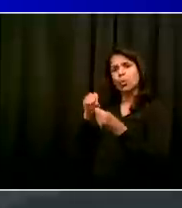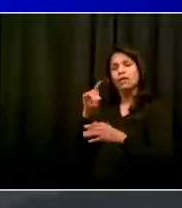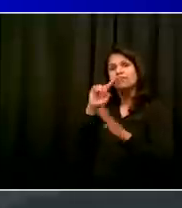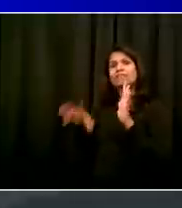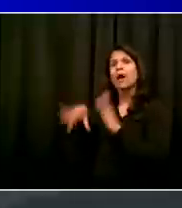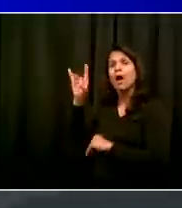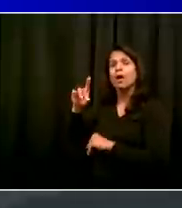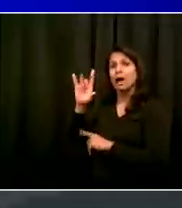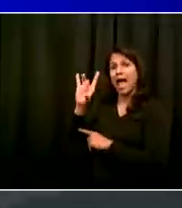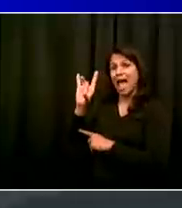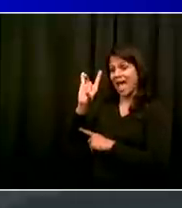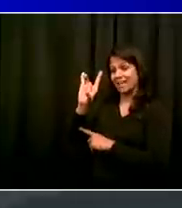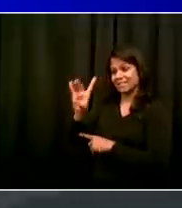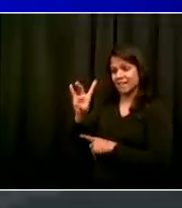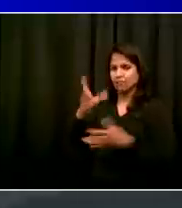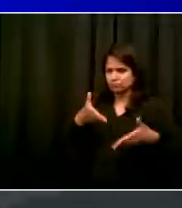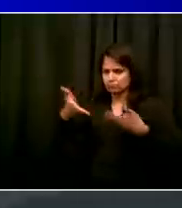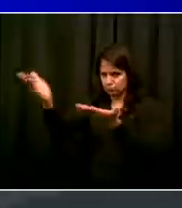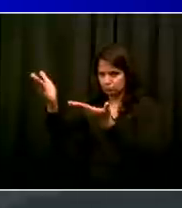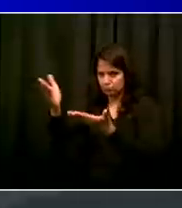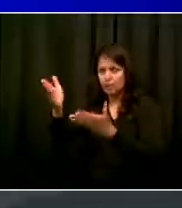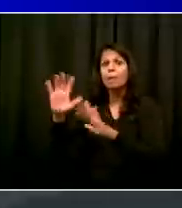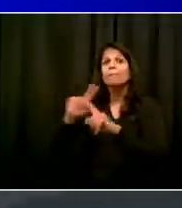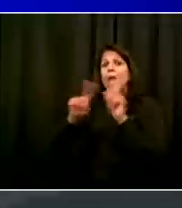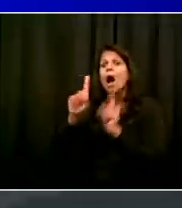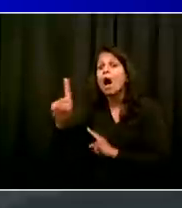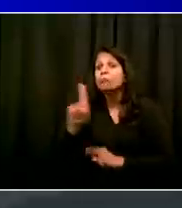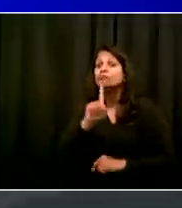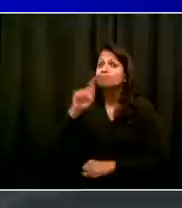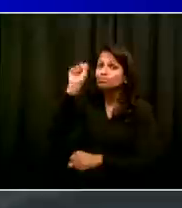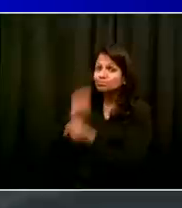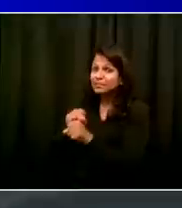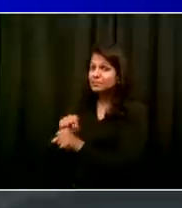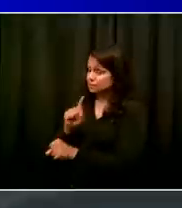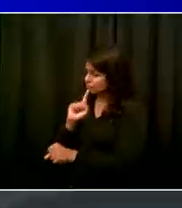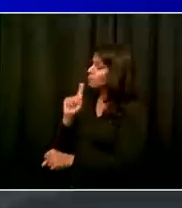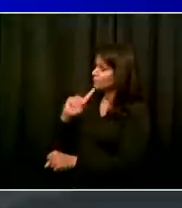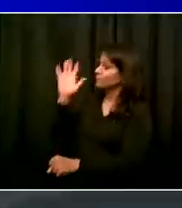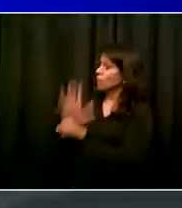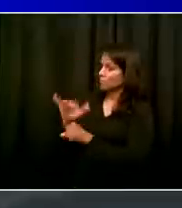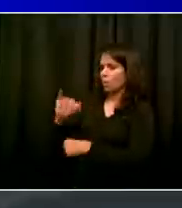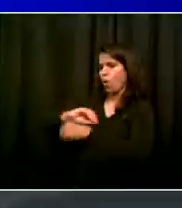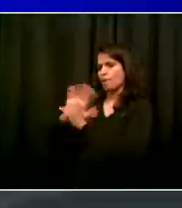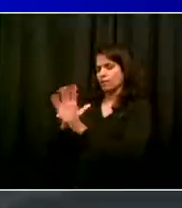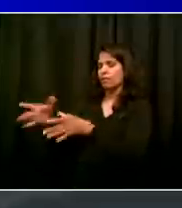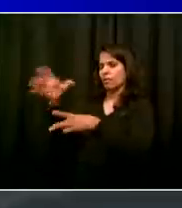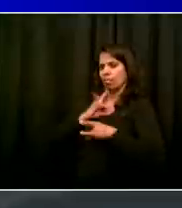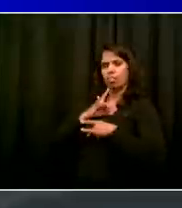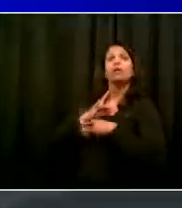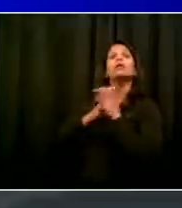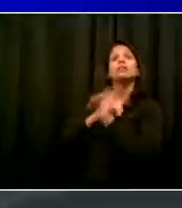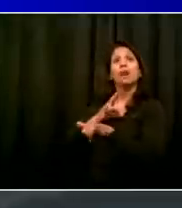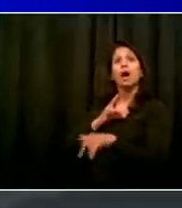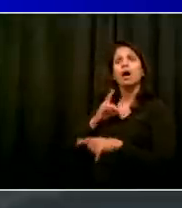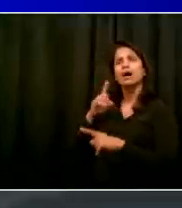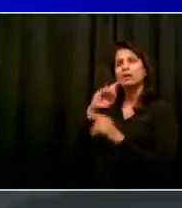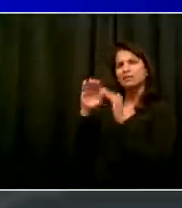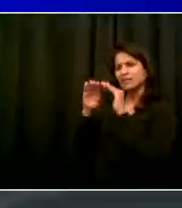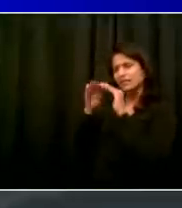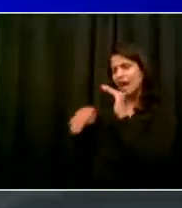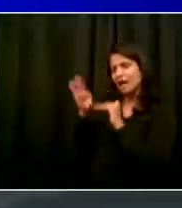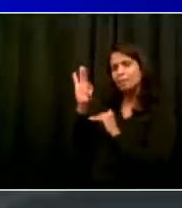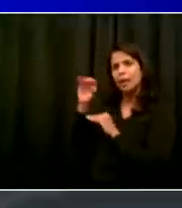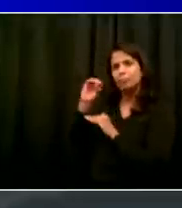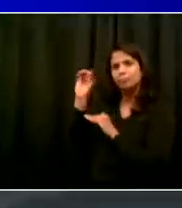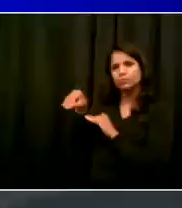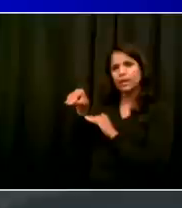with a confirmed positive rate for COVID of just under 9%. Number two, new